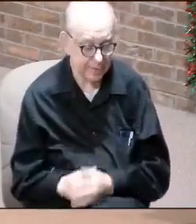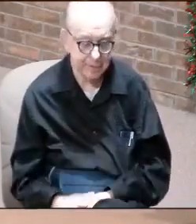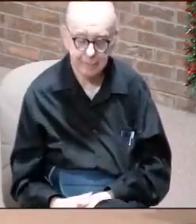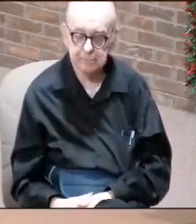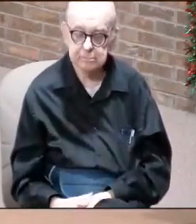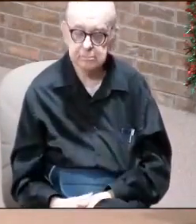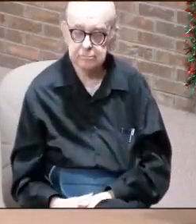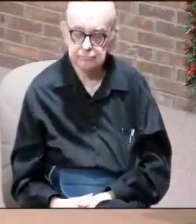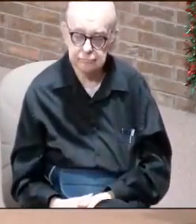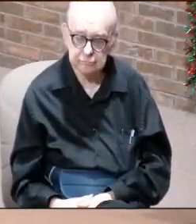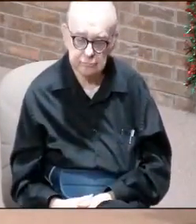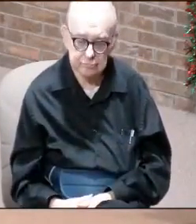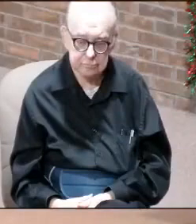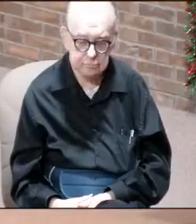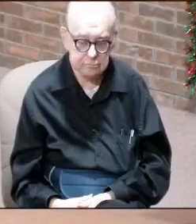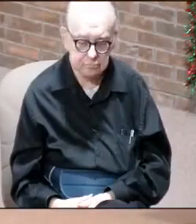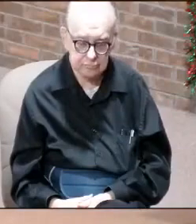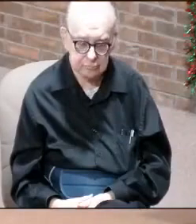Okay?